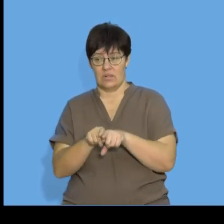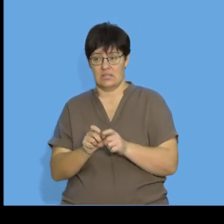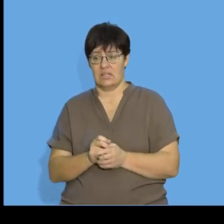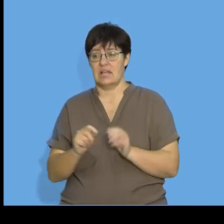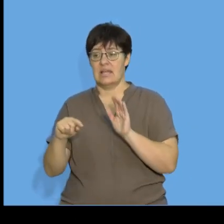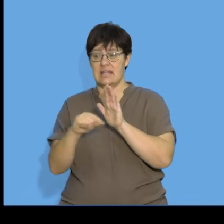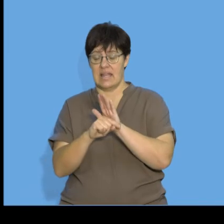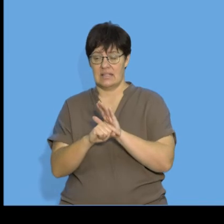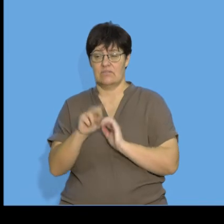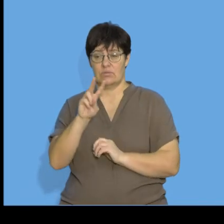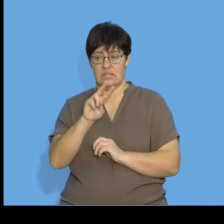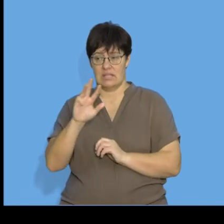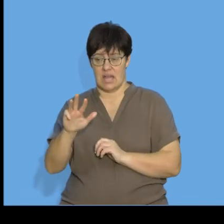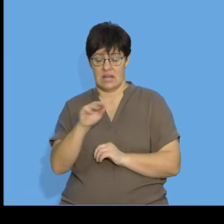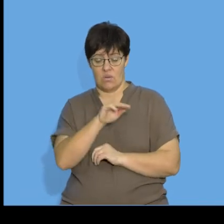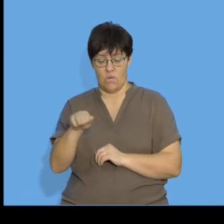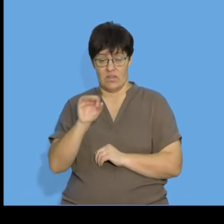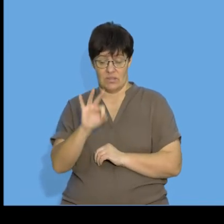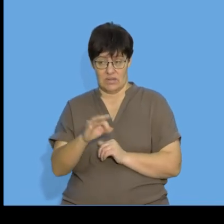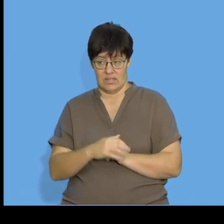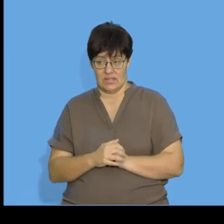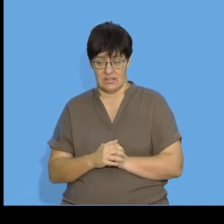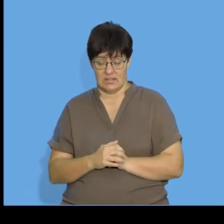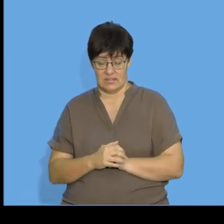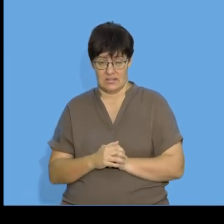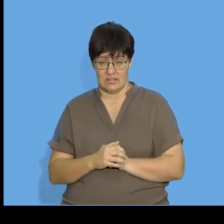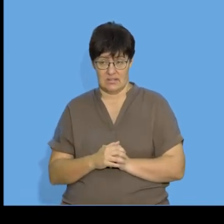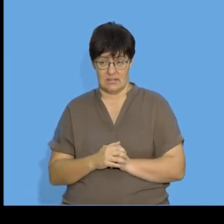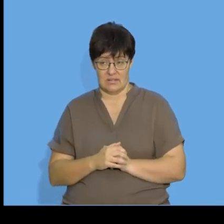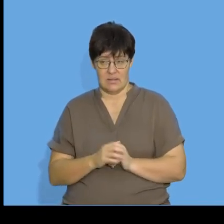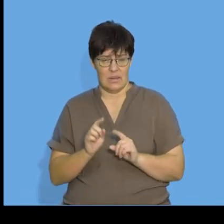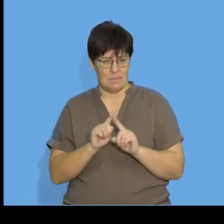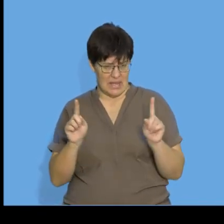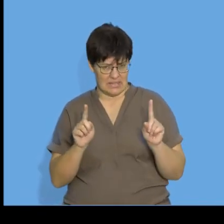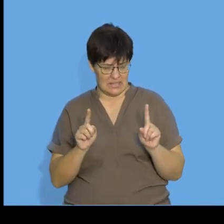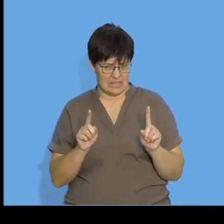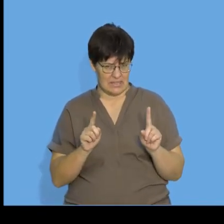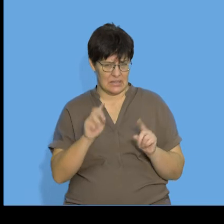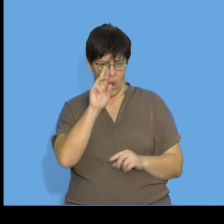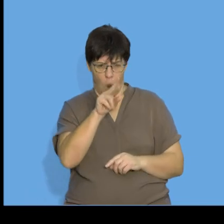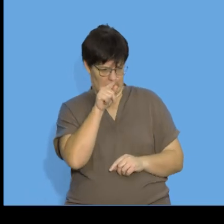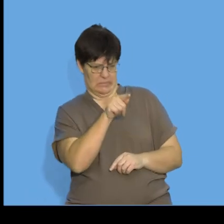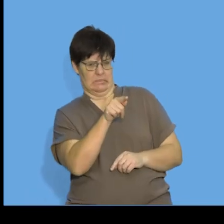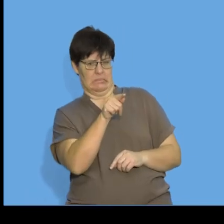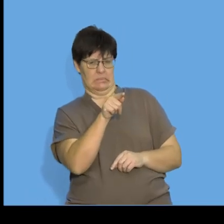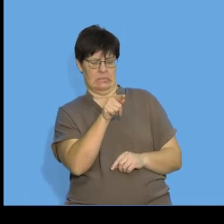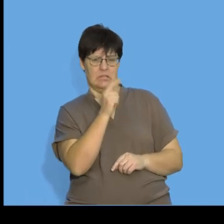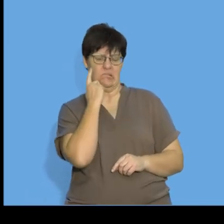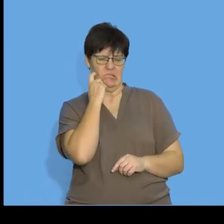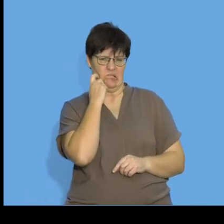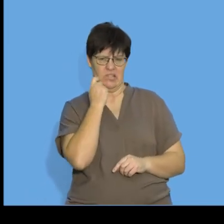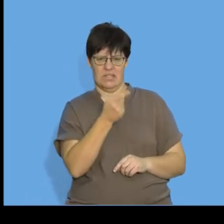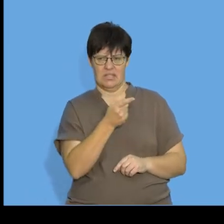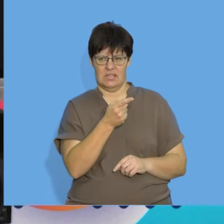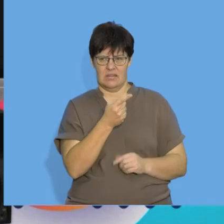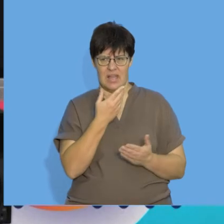to negative 29 over 3 but I'm hoping there's some alarm bells going off in